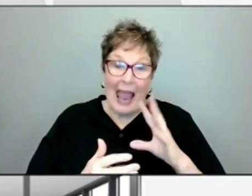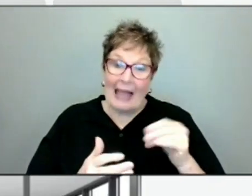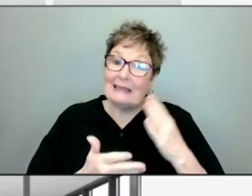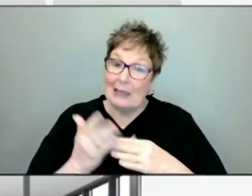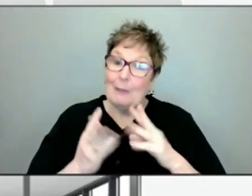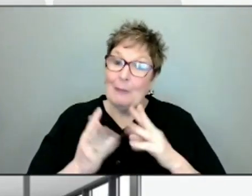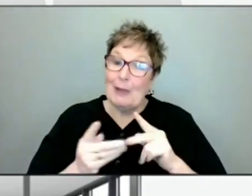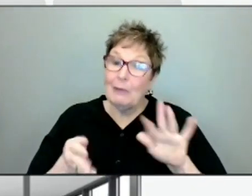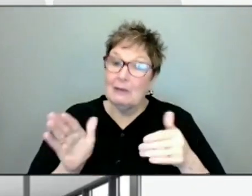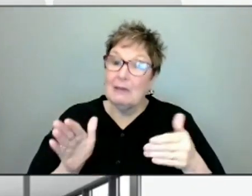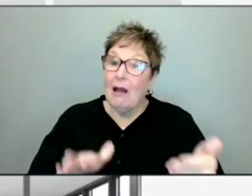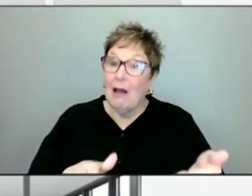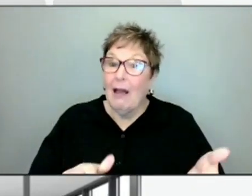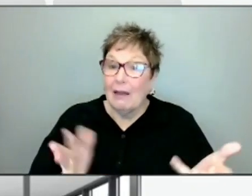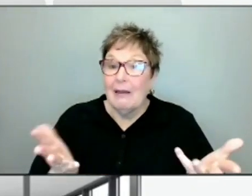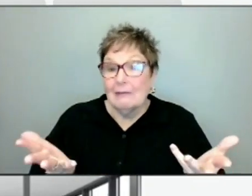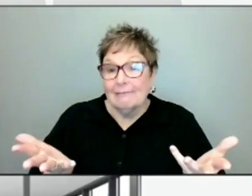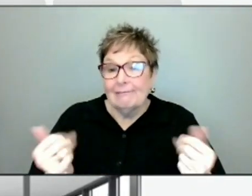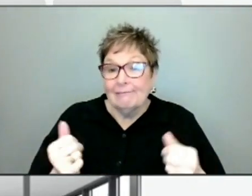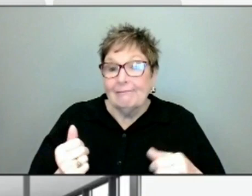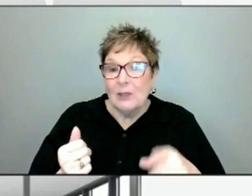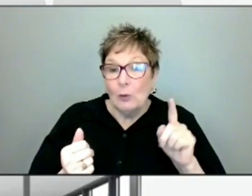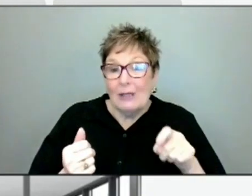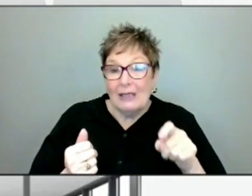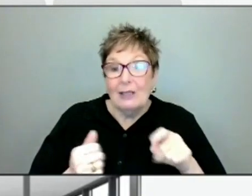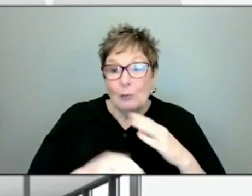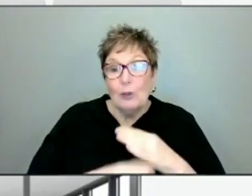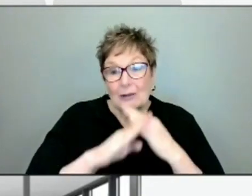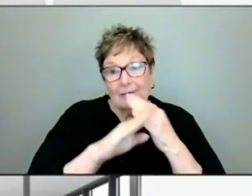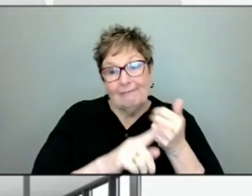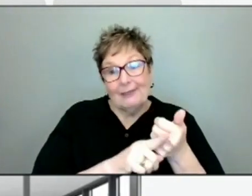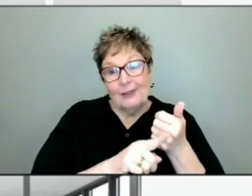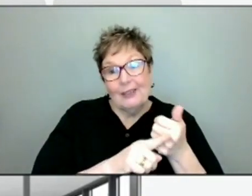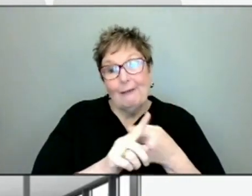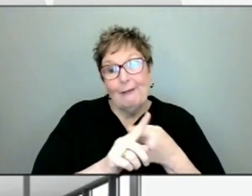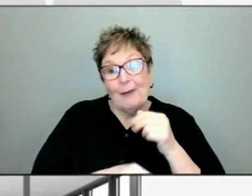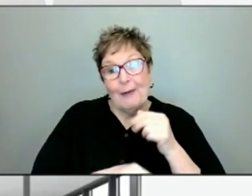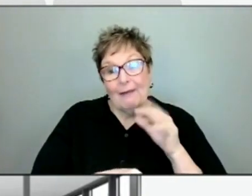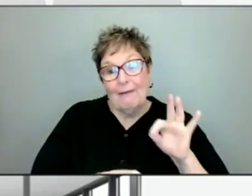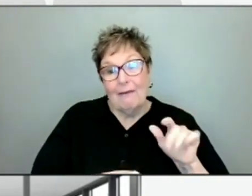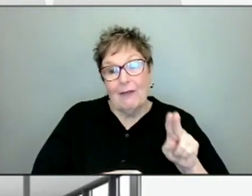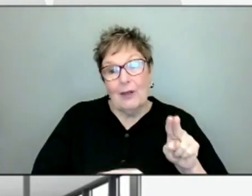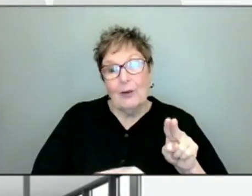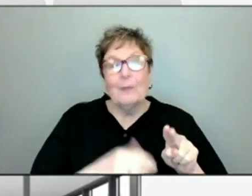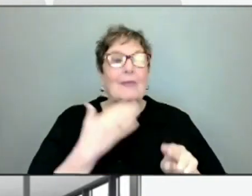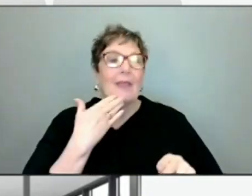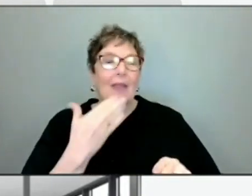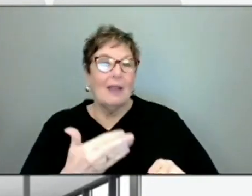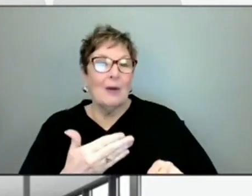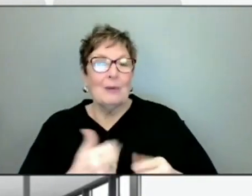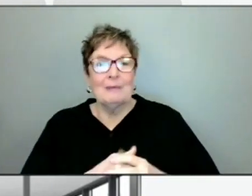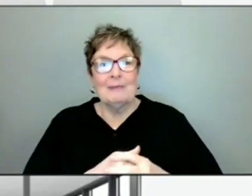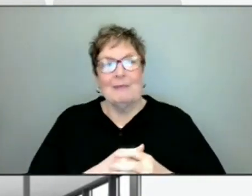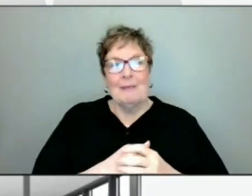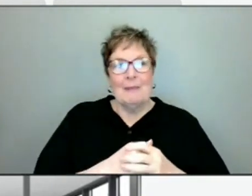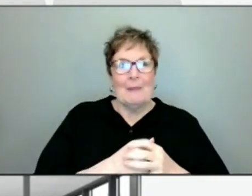some cases. So we want to make sure that people are protected against the flu as well. Thank you. You're welcome.